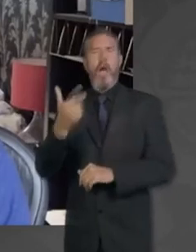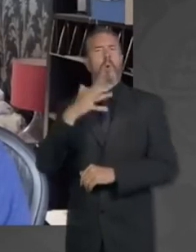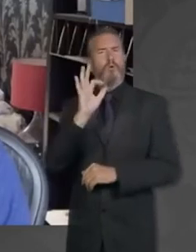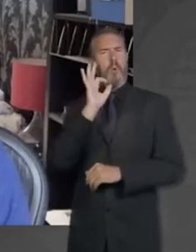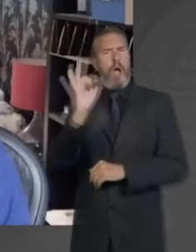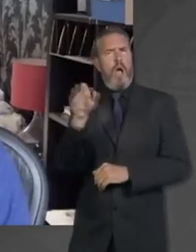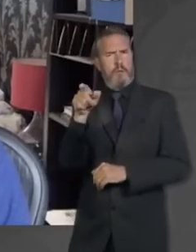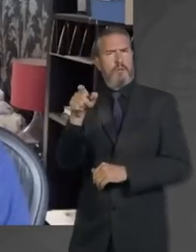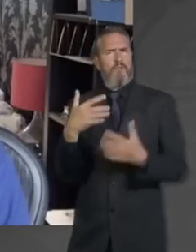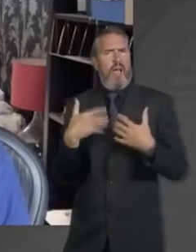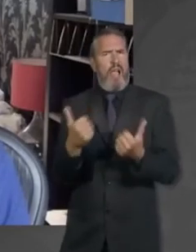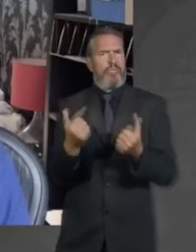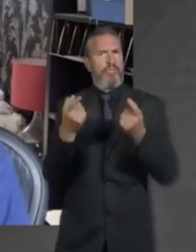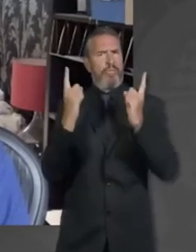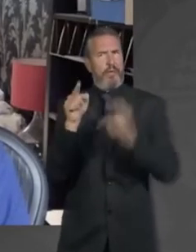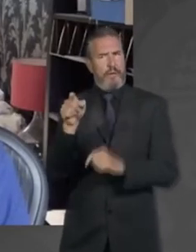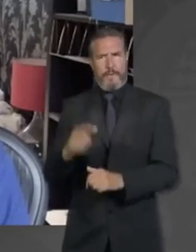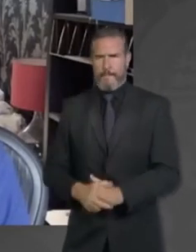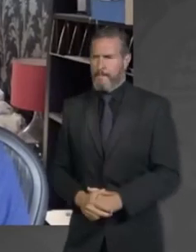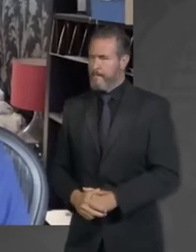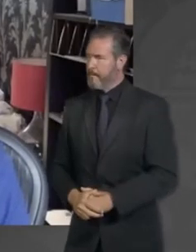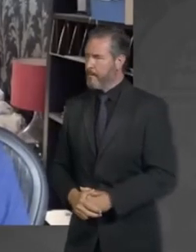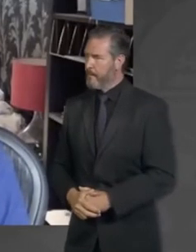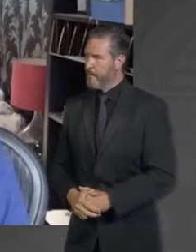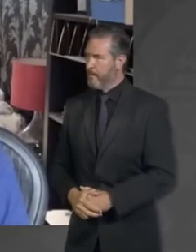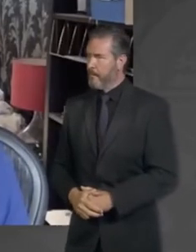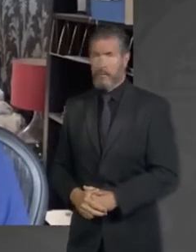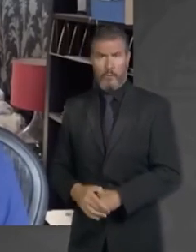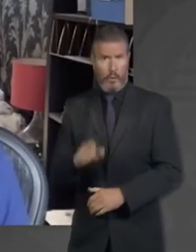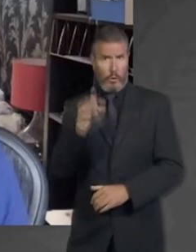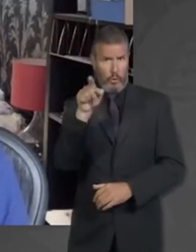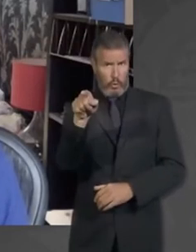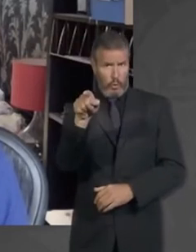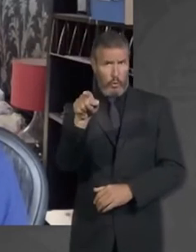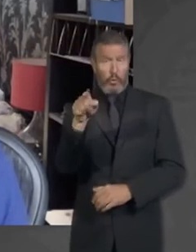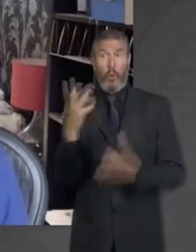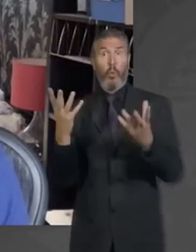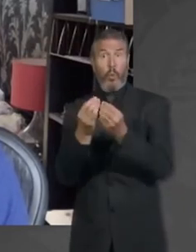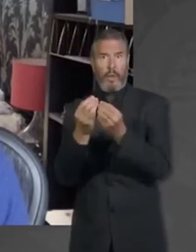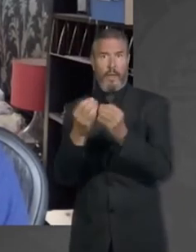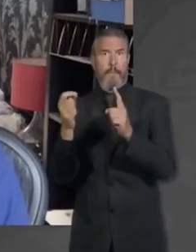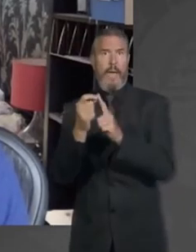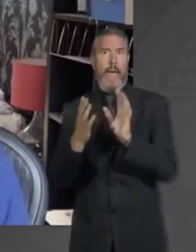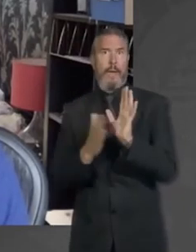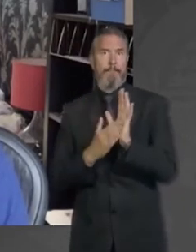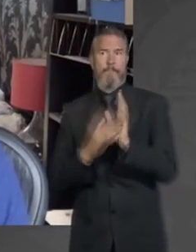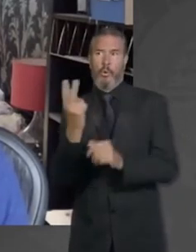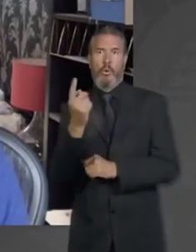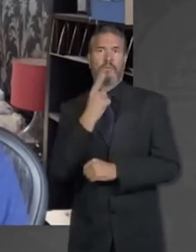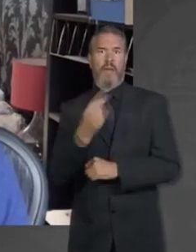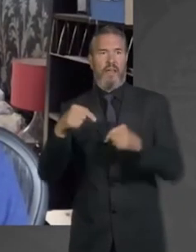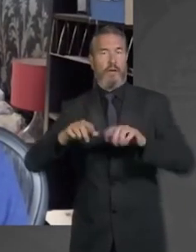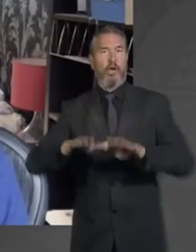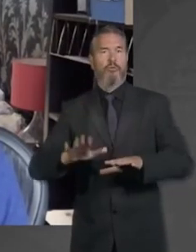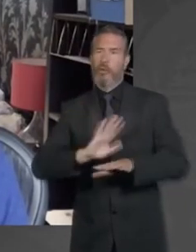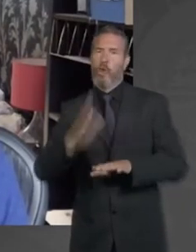If, as you and the Prime Minister say, that Britain is not a racist country, which implies that there is not